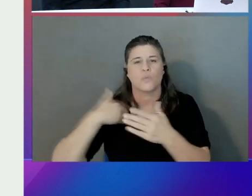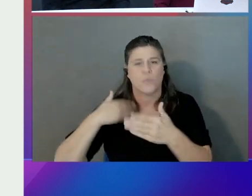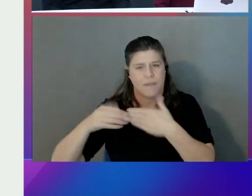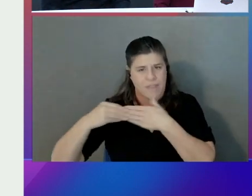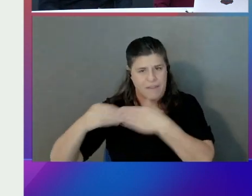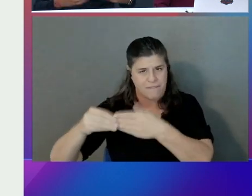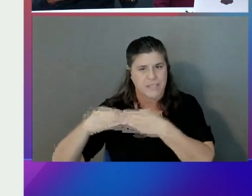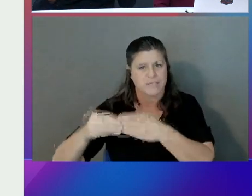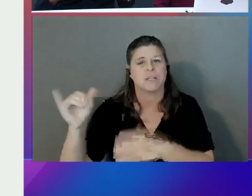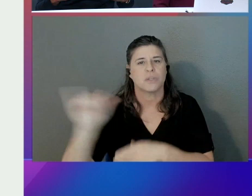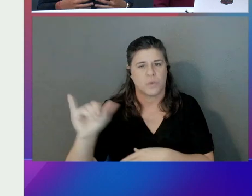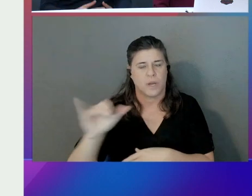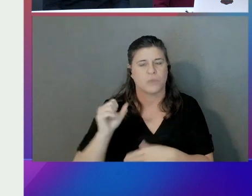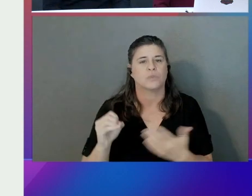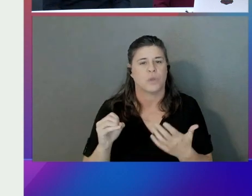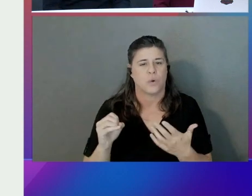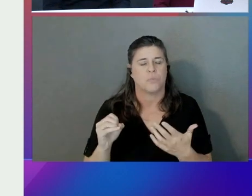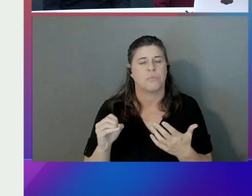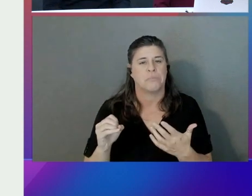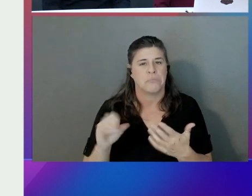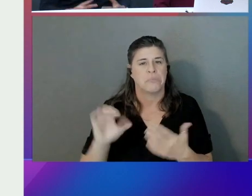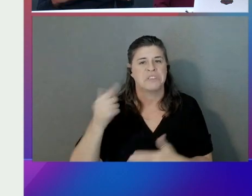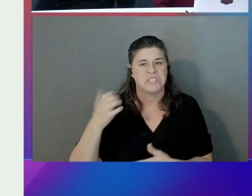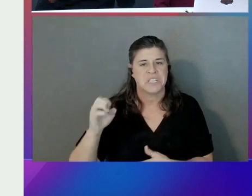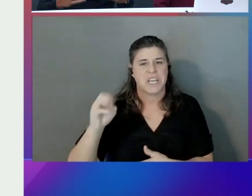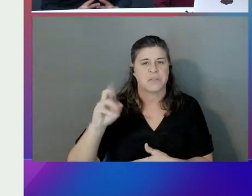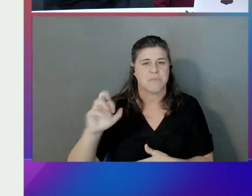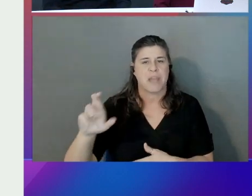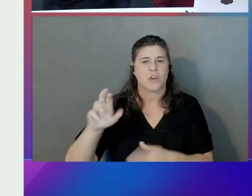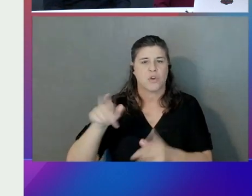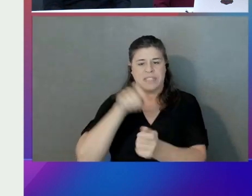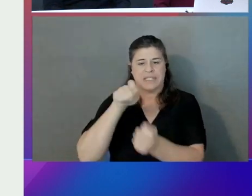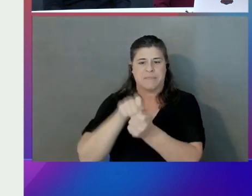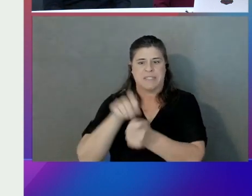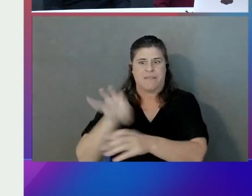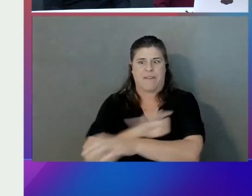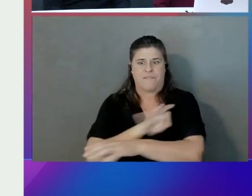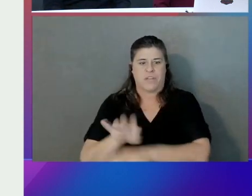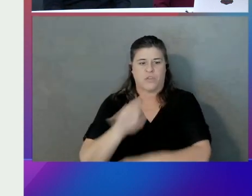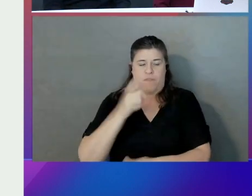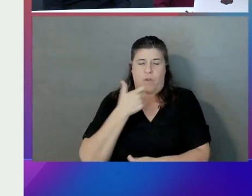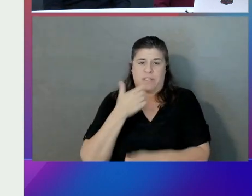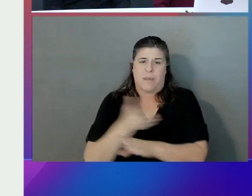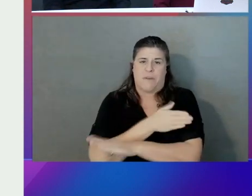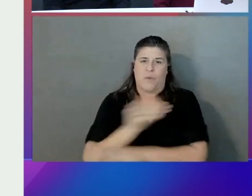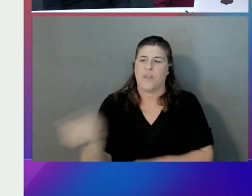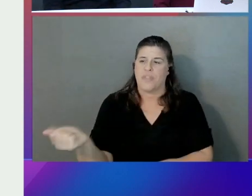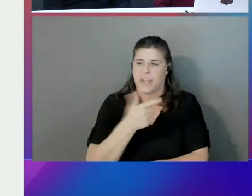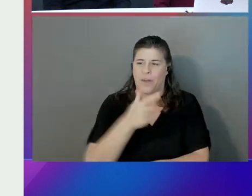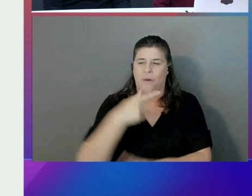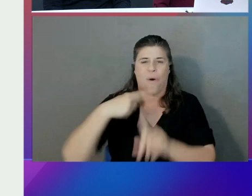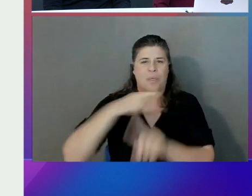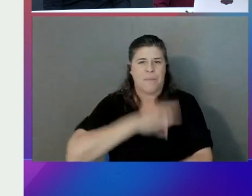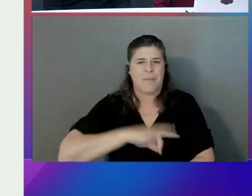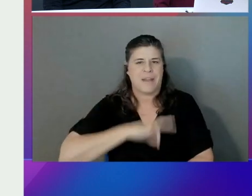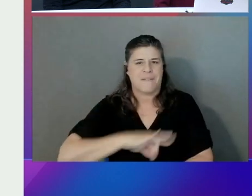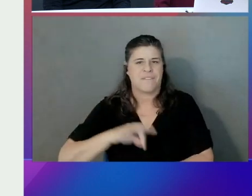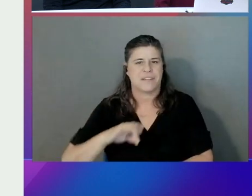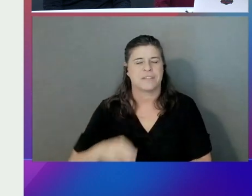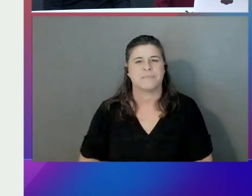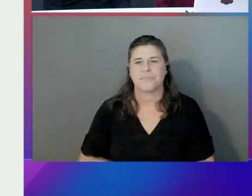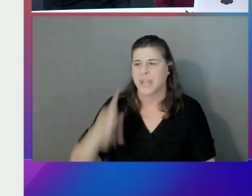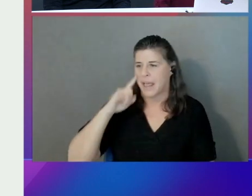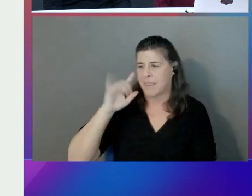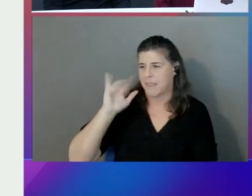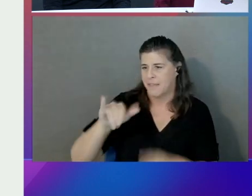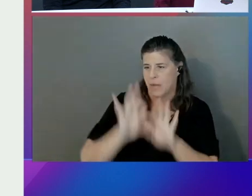So being a SageMaker specific feature, as I said earlier, they get all the benefits of the SageMaker ecosystem. I think that was an important call